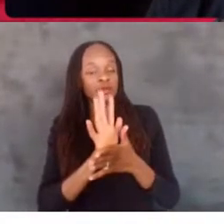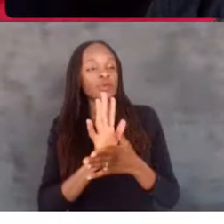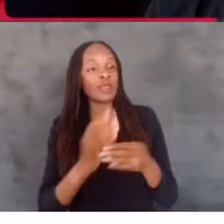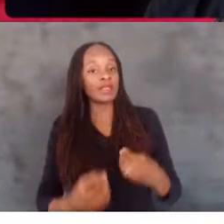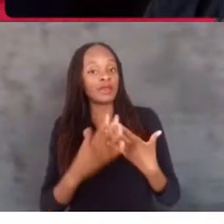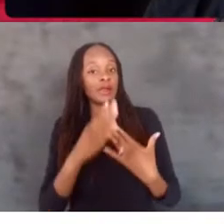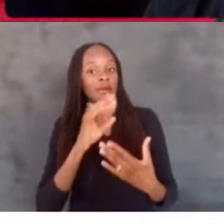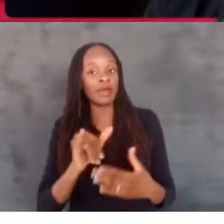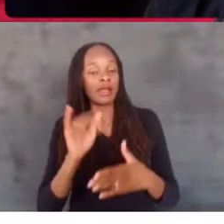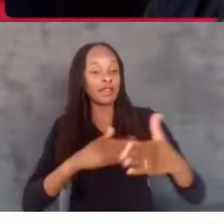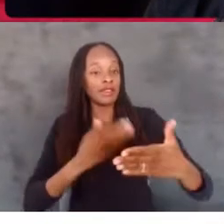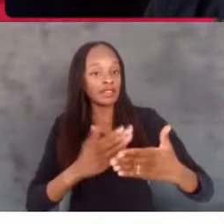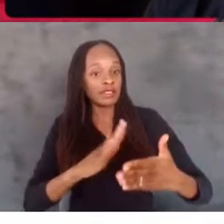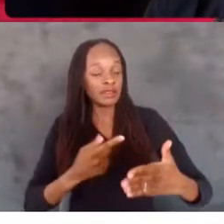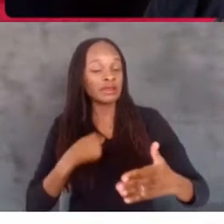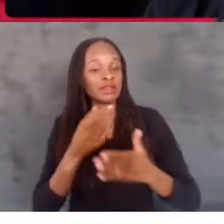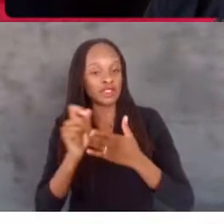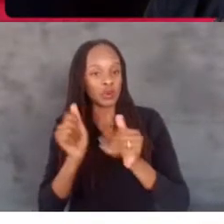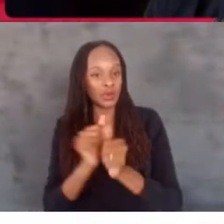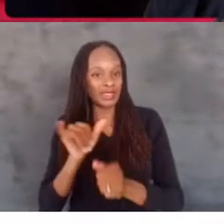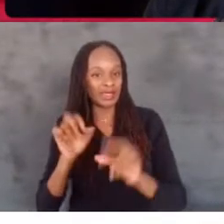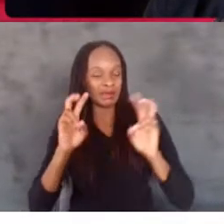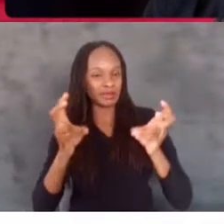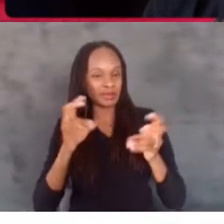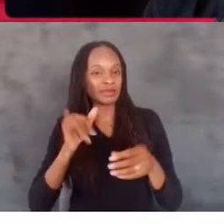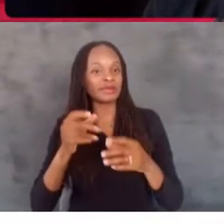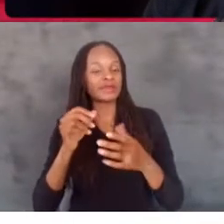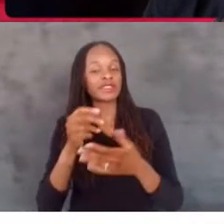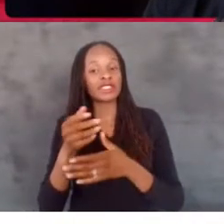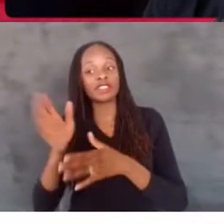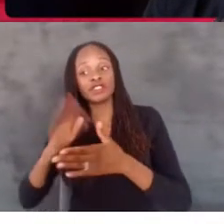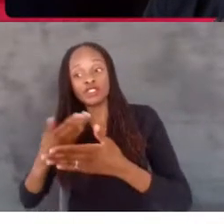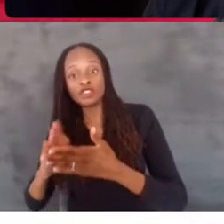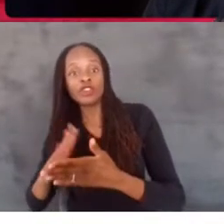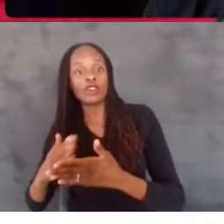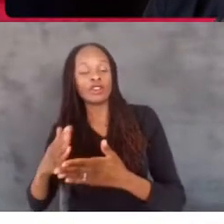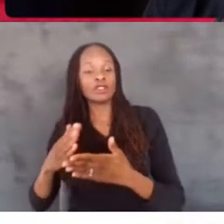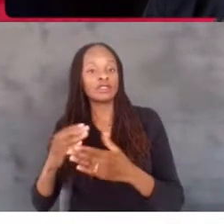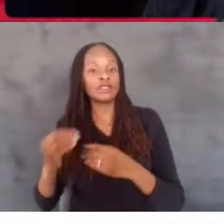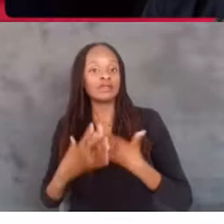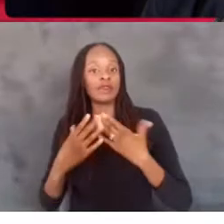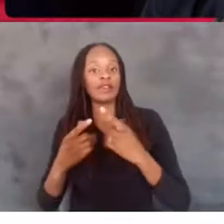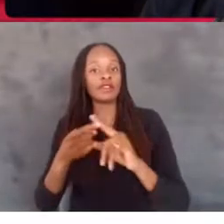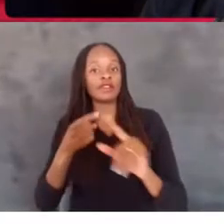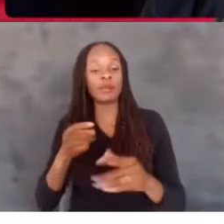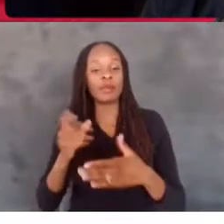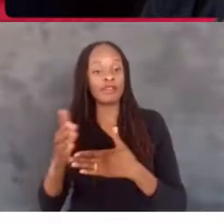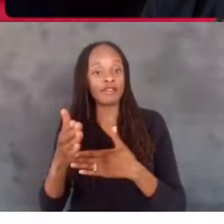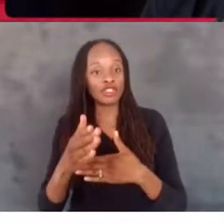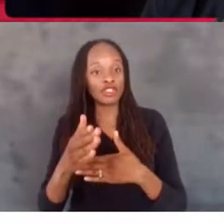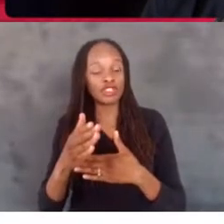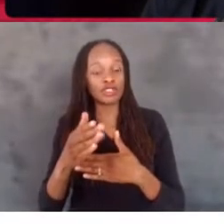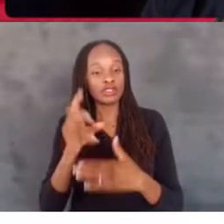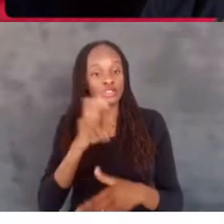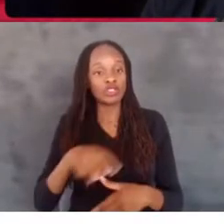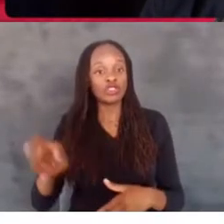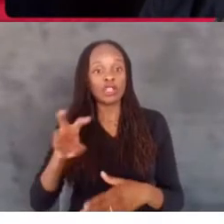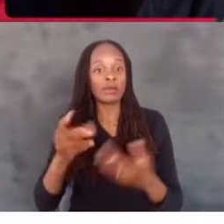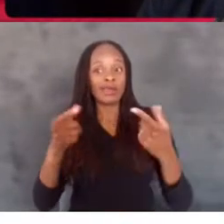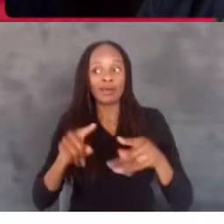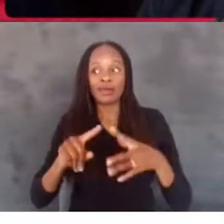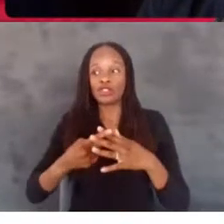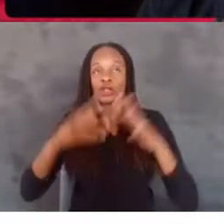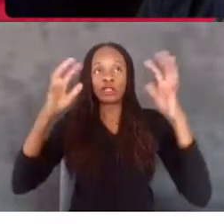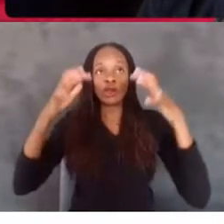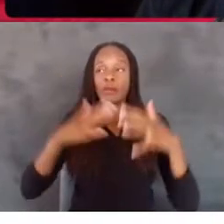written by the same title, and that song was inspired by a fishing trip where it started raining, and my friend said, Jen,